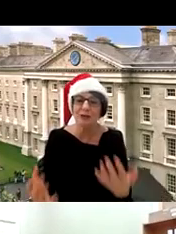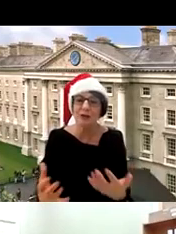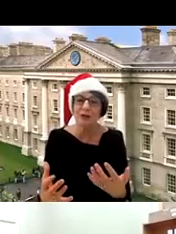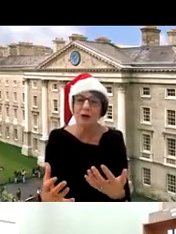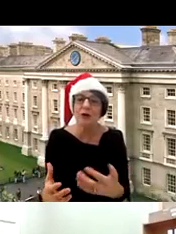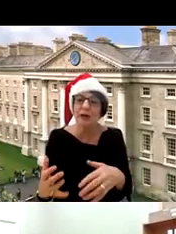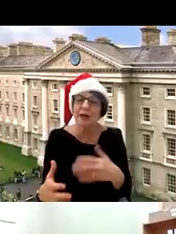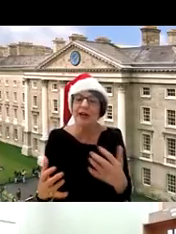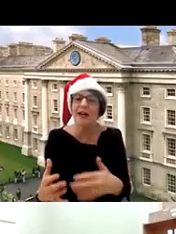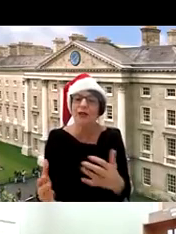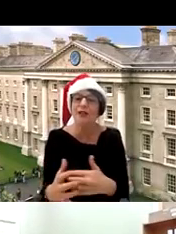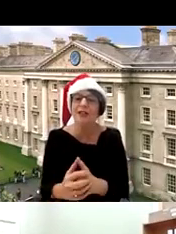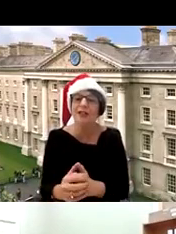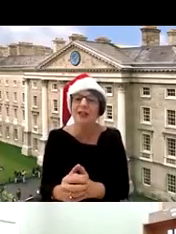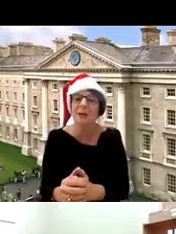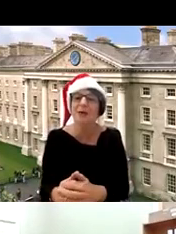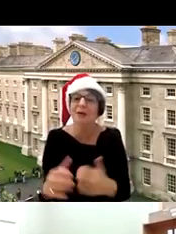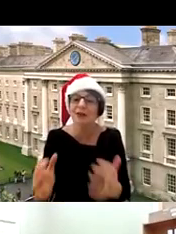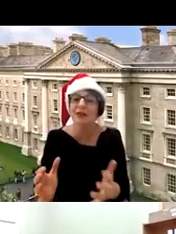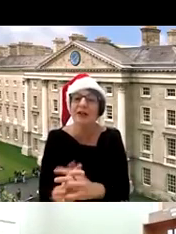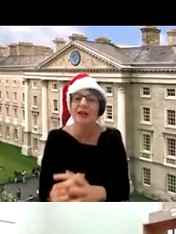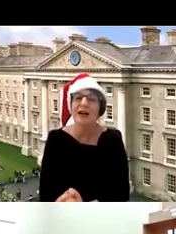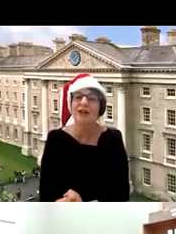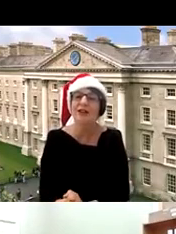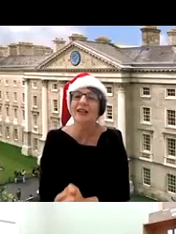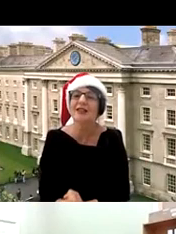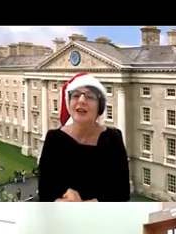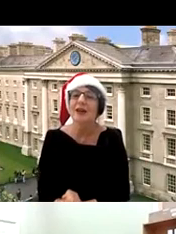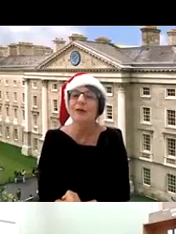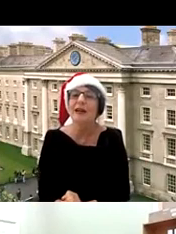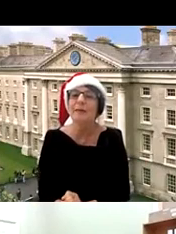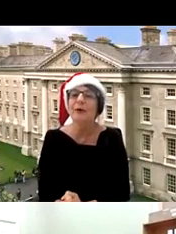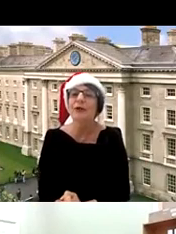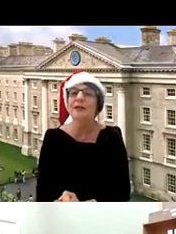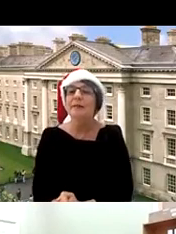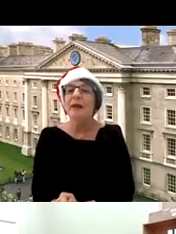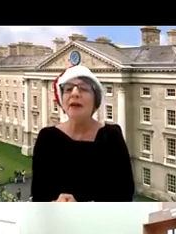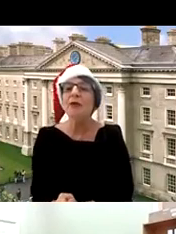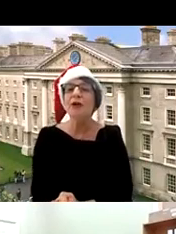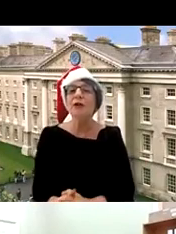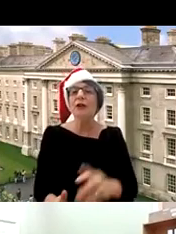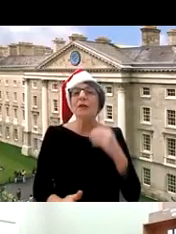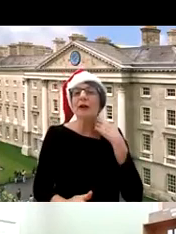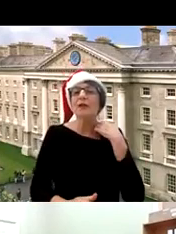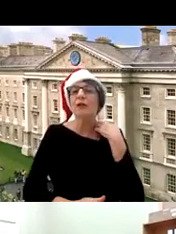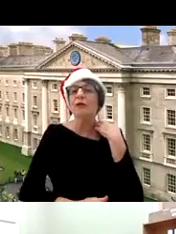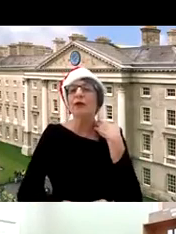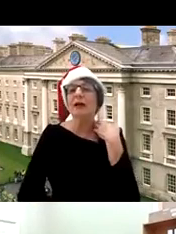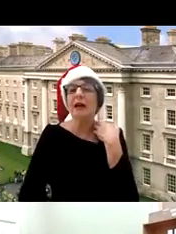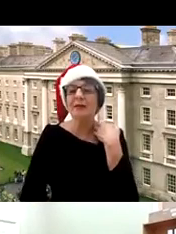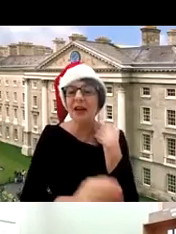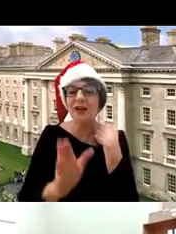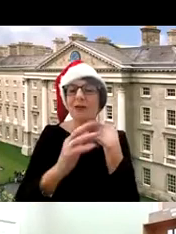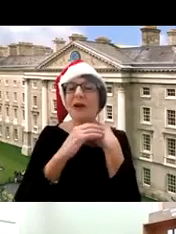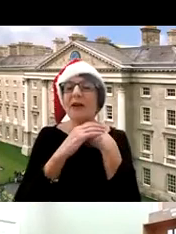pantos which are on and and just get into the spirit of it and i think that's really important i know another thing when i was over